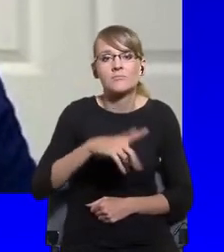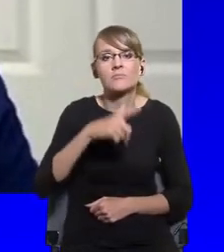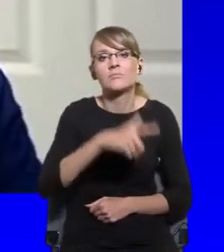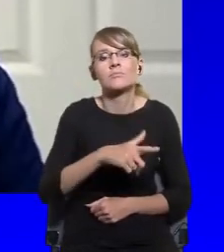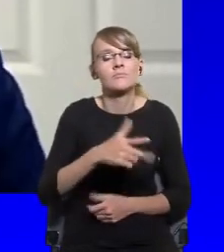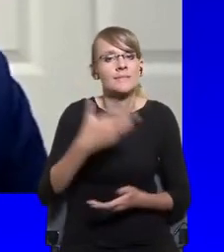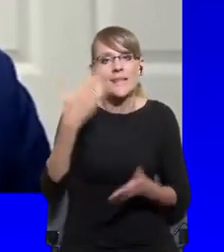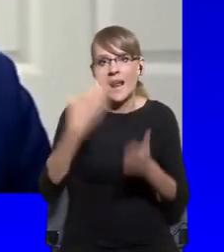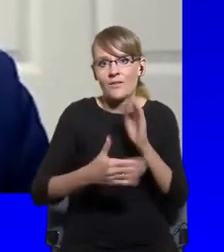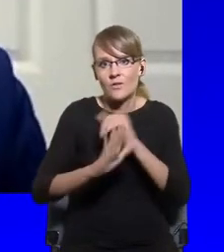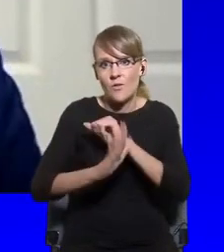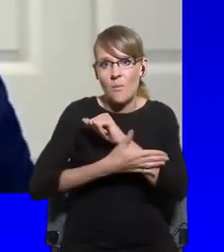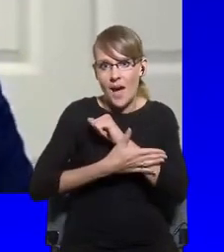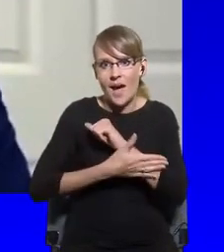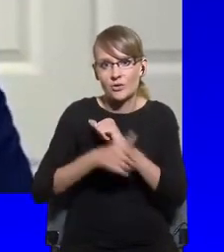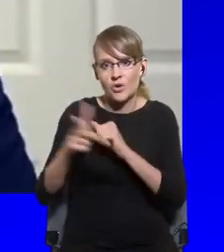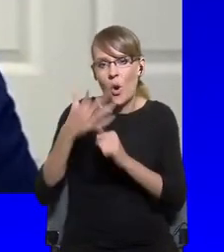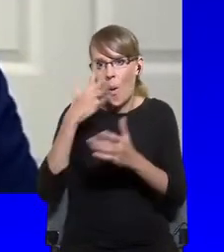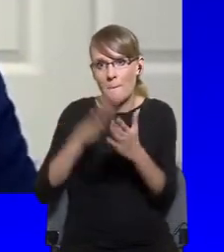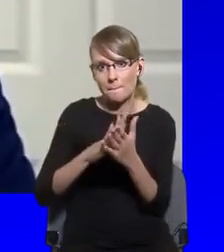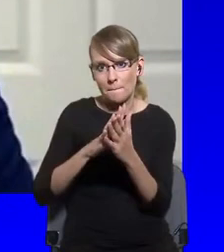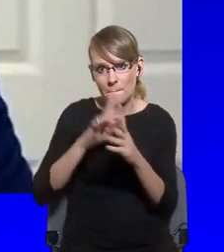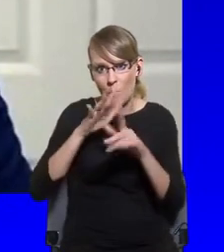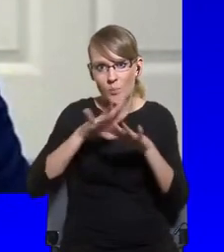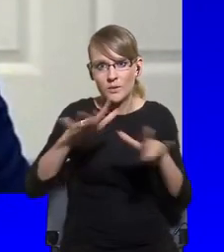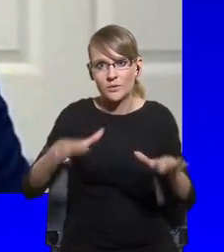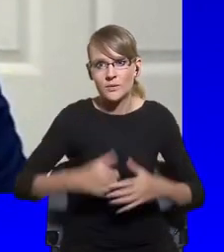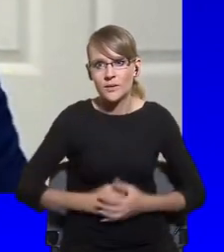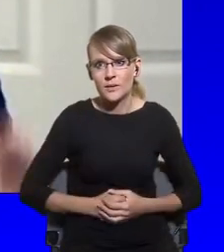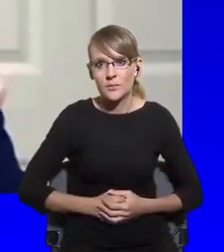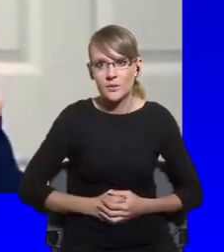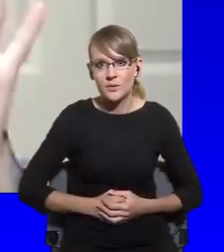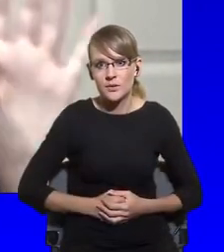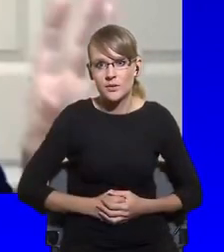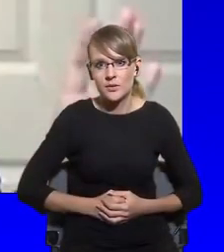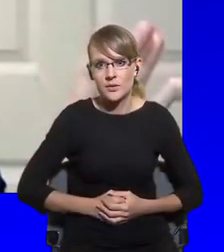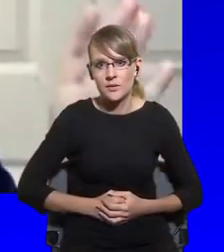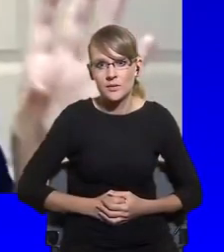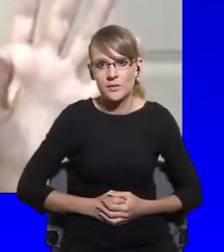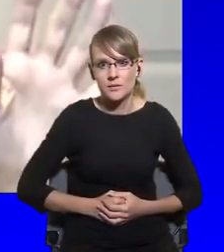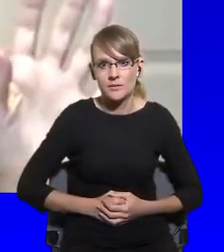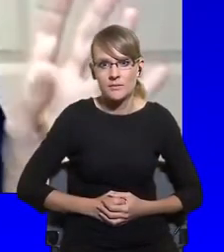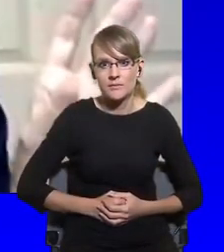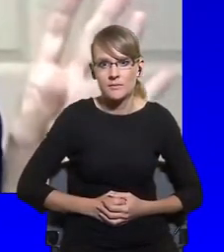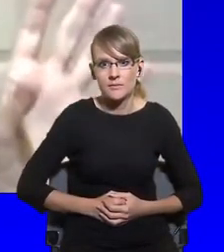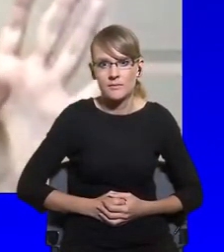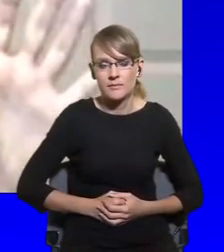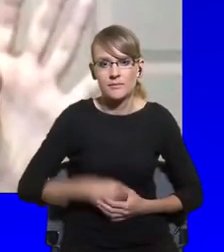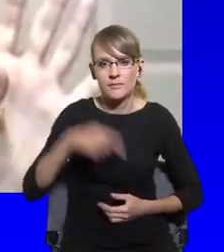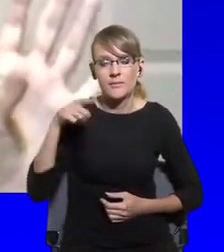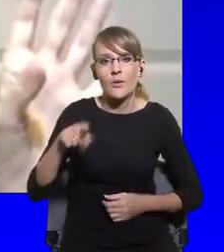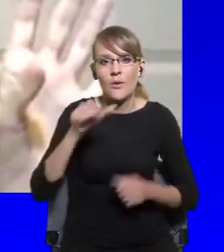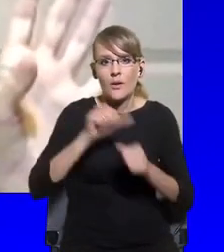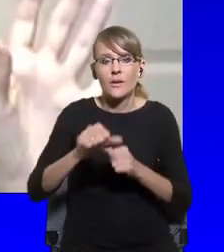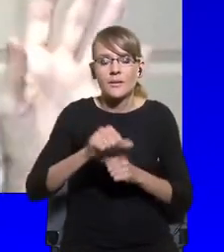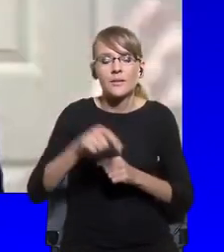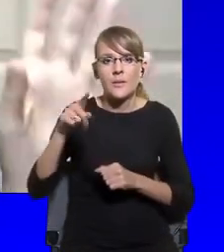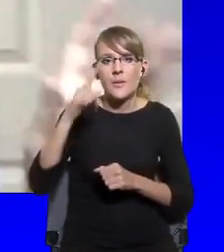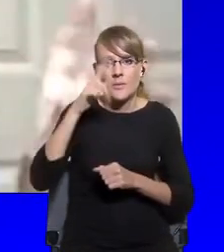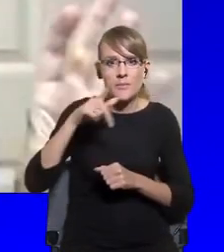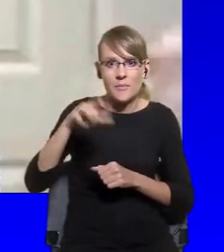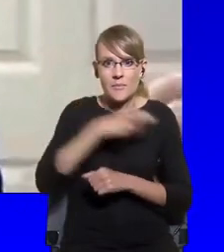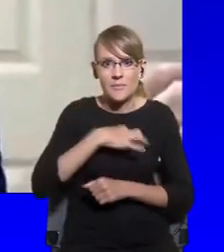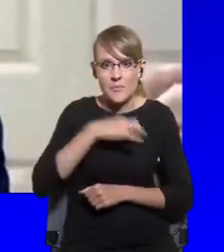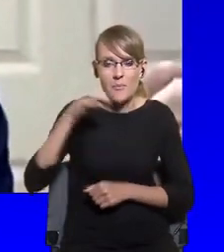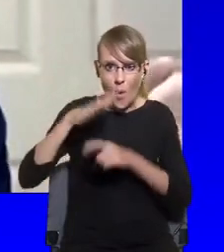The Northern League, this populist party remains, by the way, the